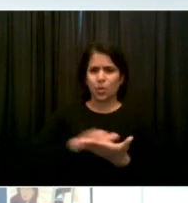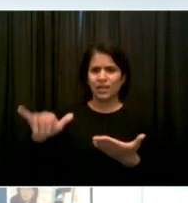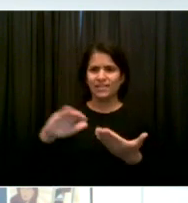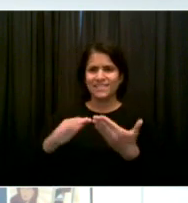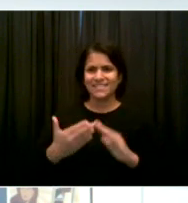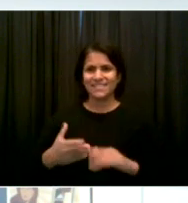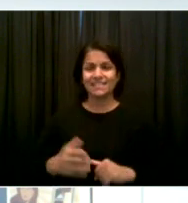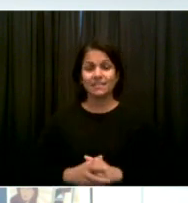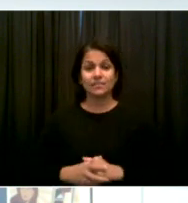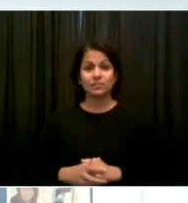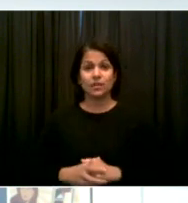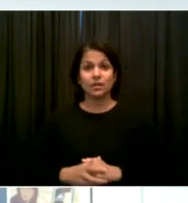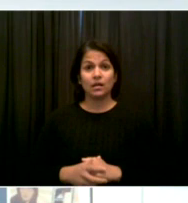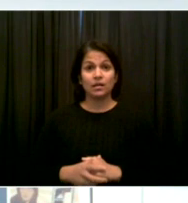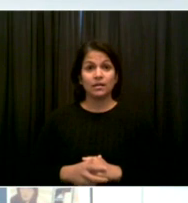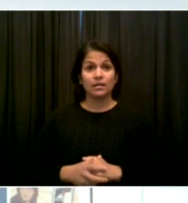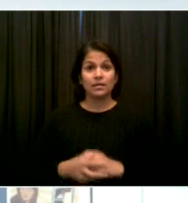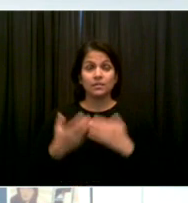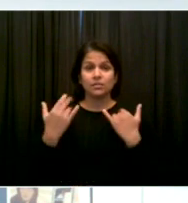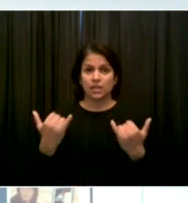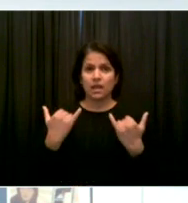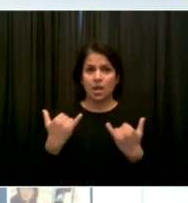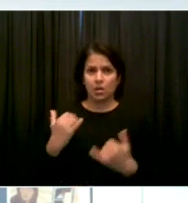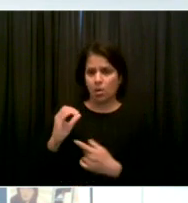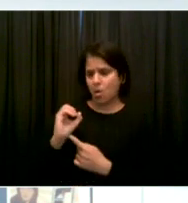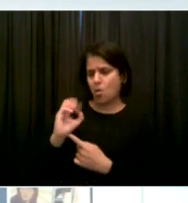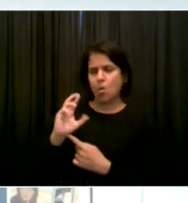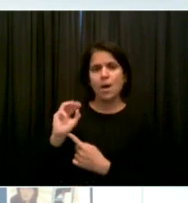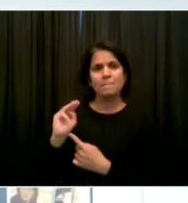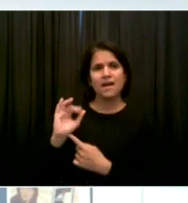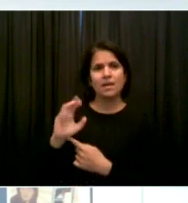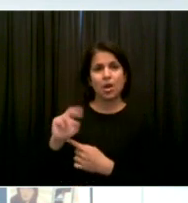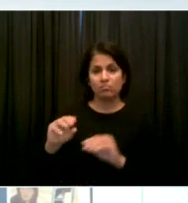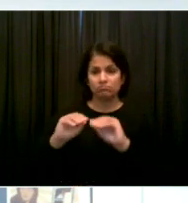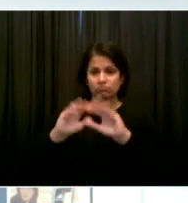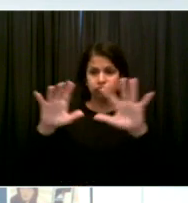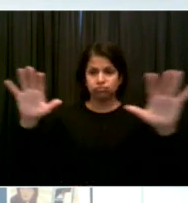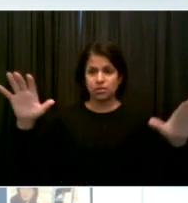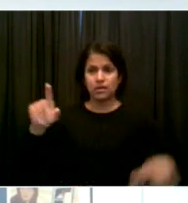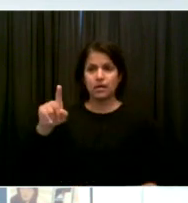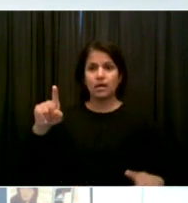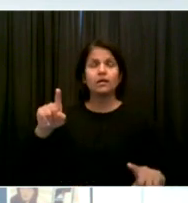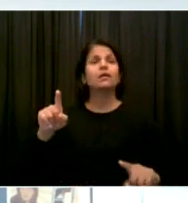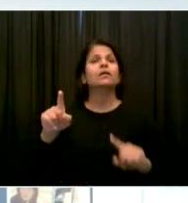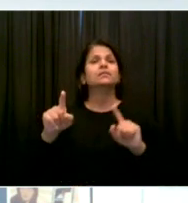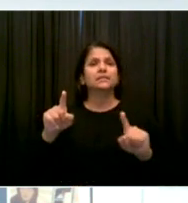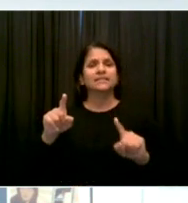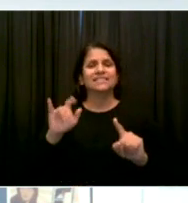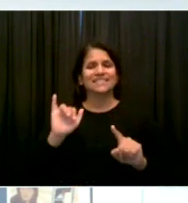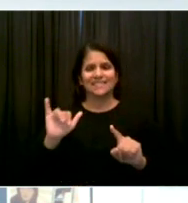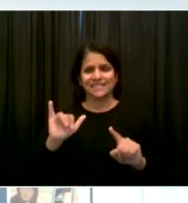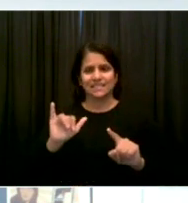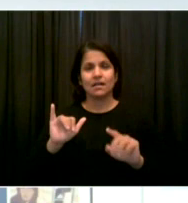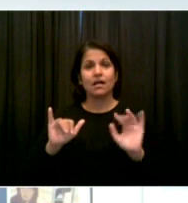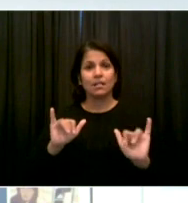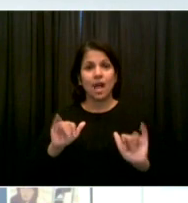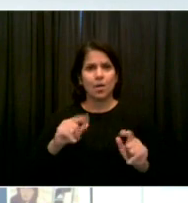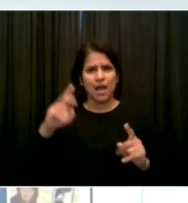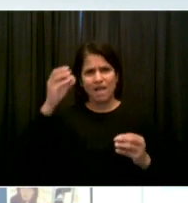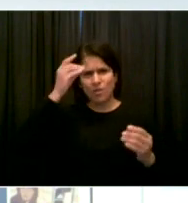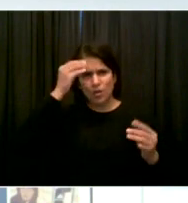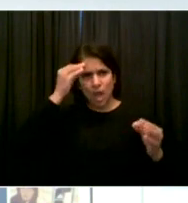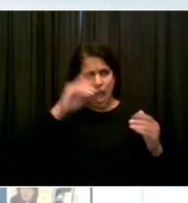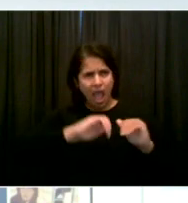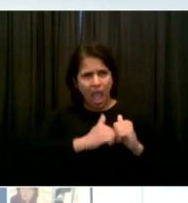with Omicron as a city, you know, and in our communities. And we've got to take both of those things in concert together.